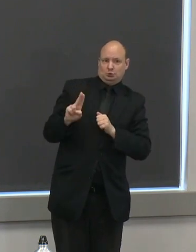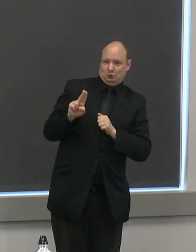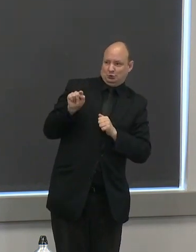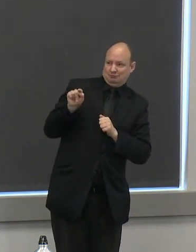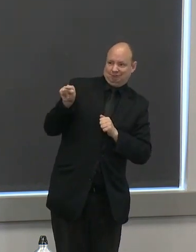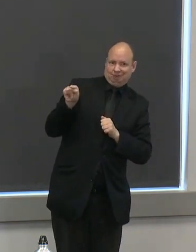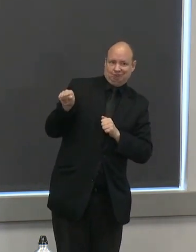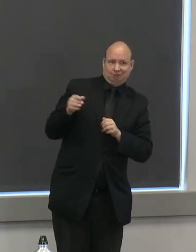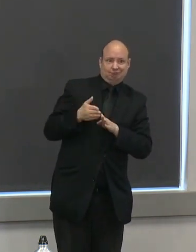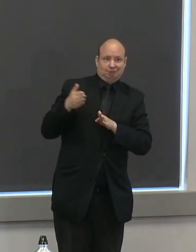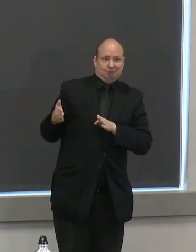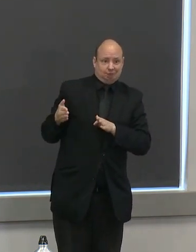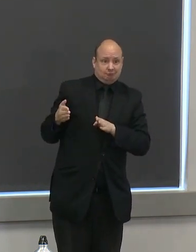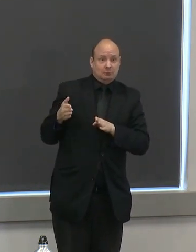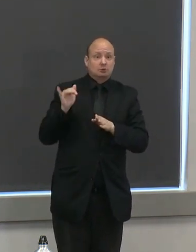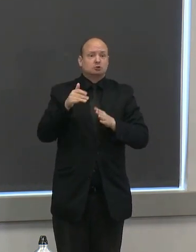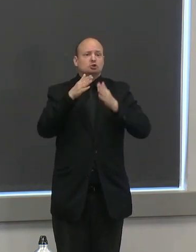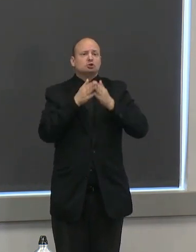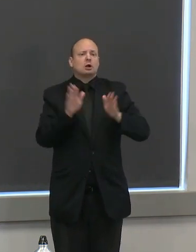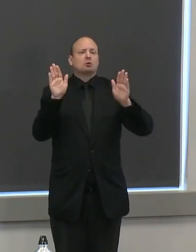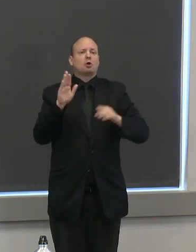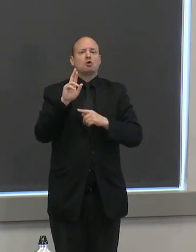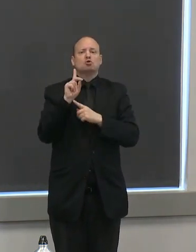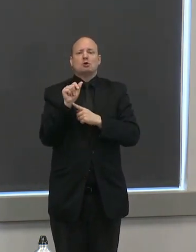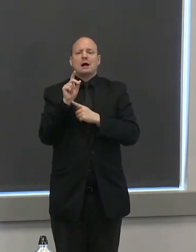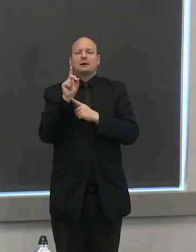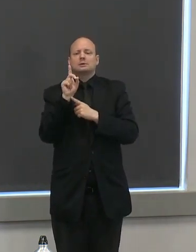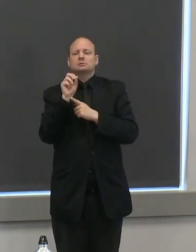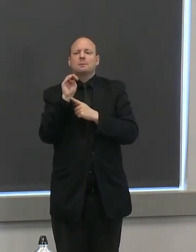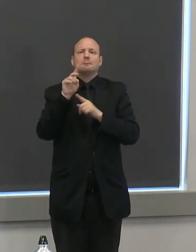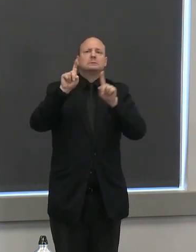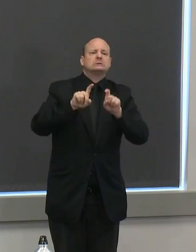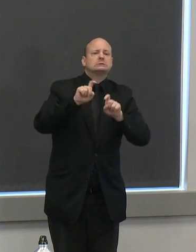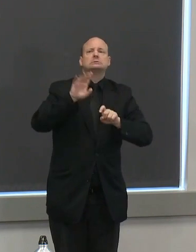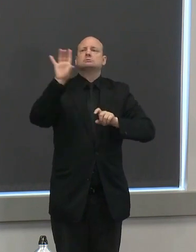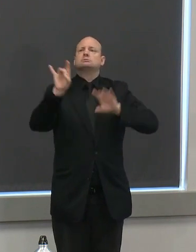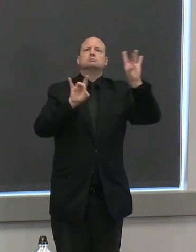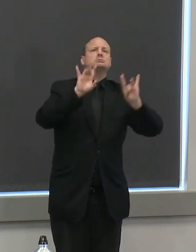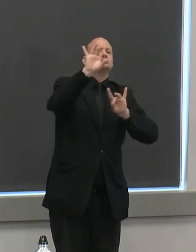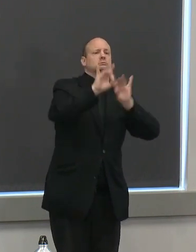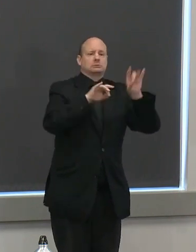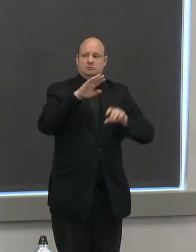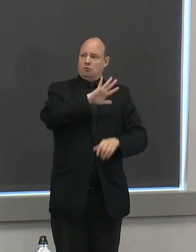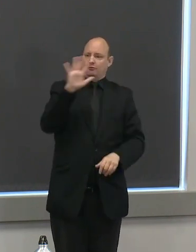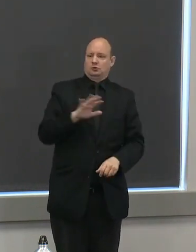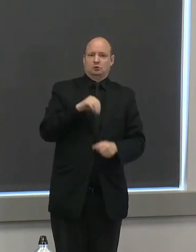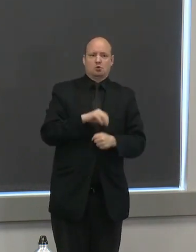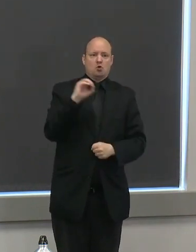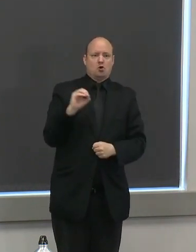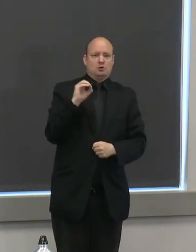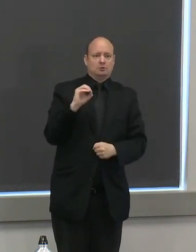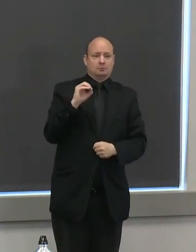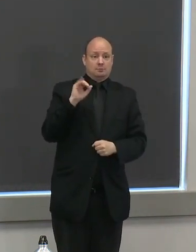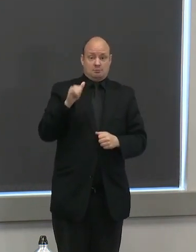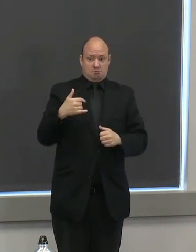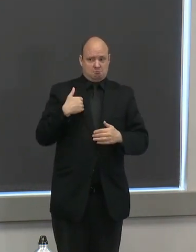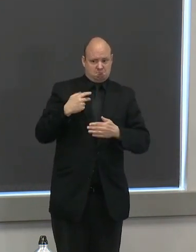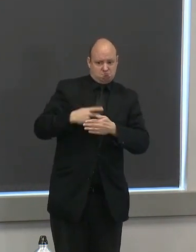this widespread testing throughout the entire state of oregon this program is a game changer